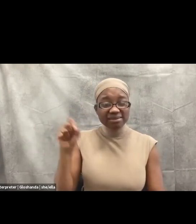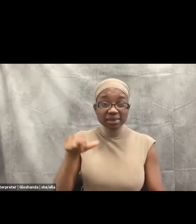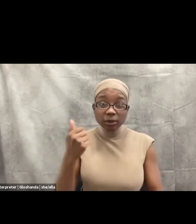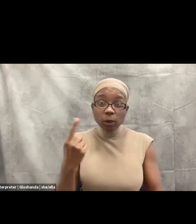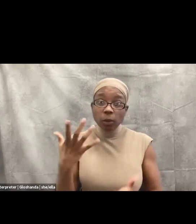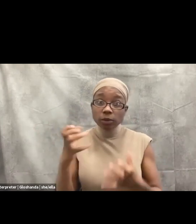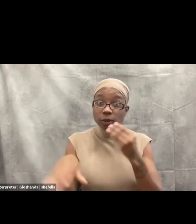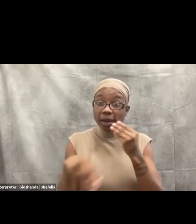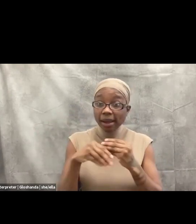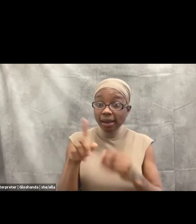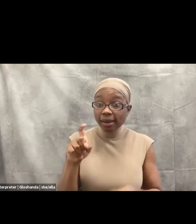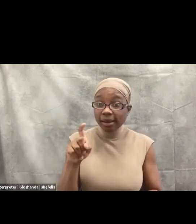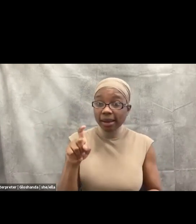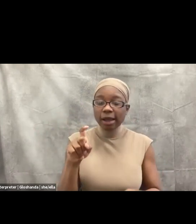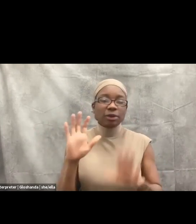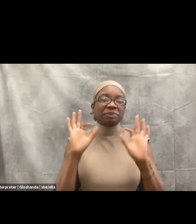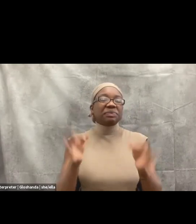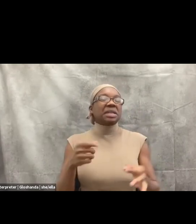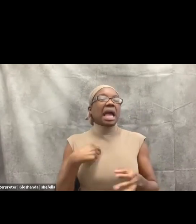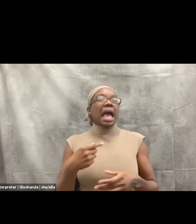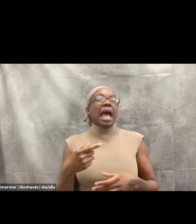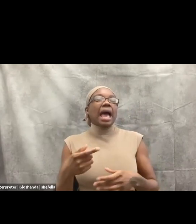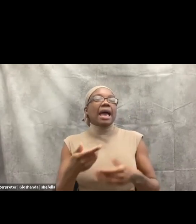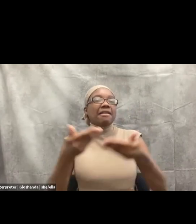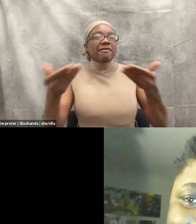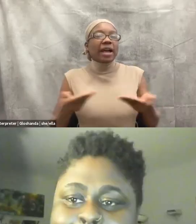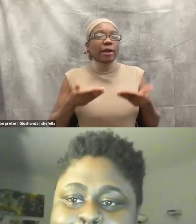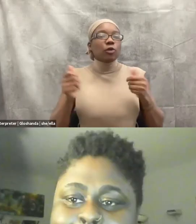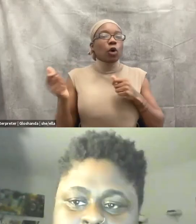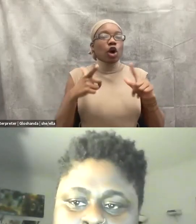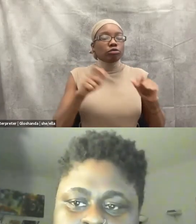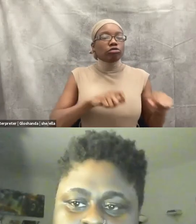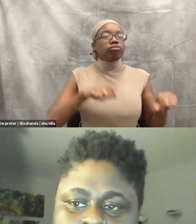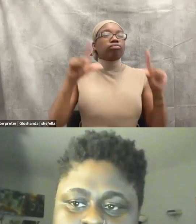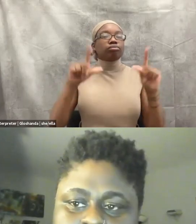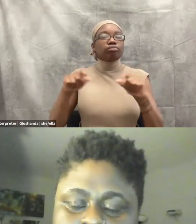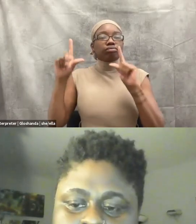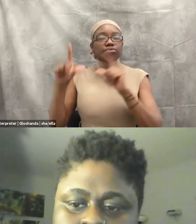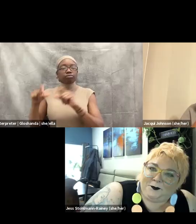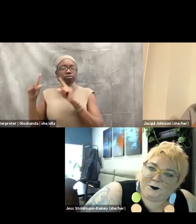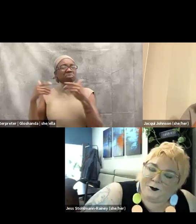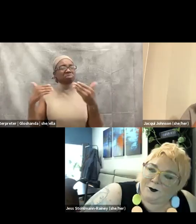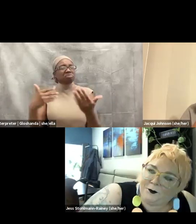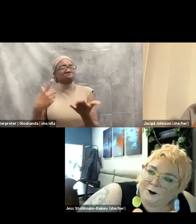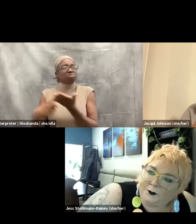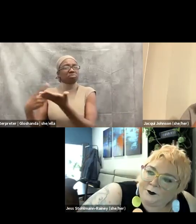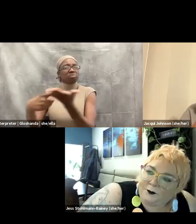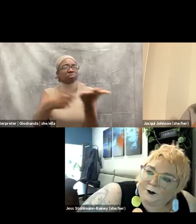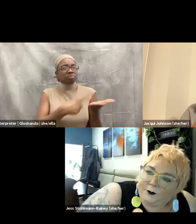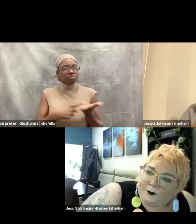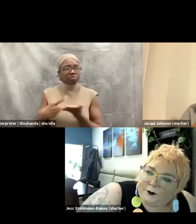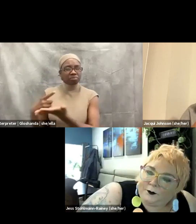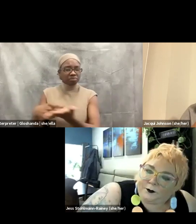And actually, you know what, I invite all of the panelists to come on back and, and let's dive into this. Let's have that conversation.